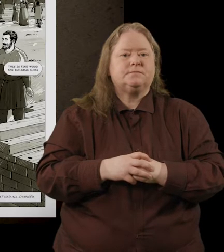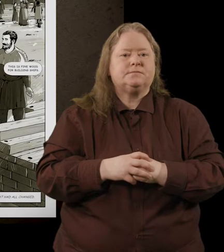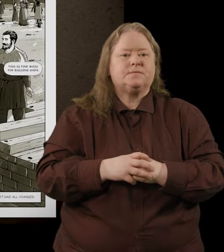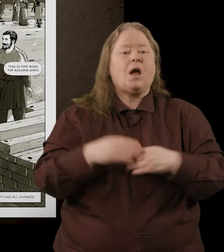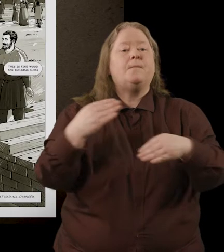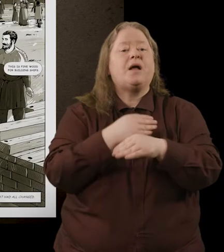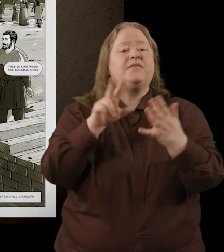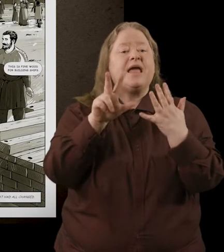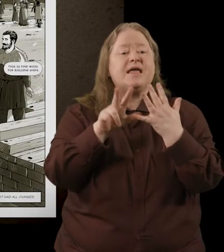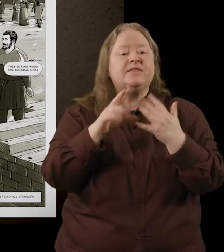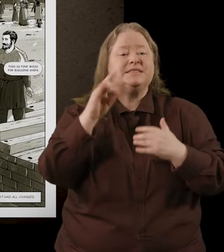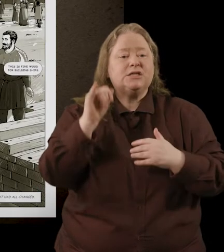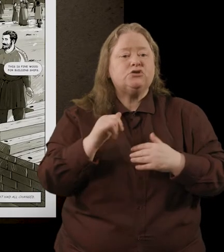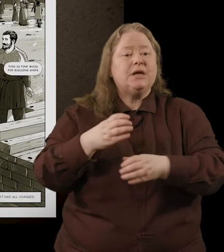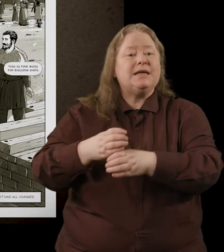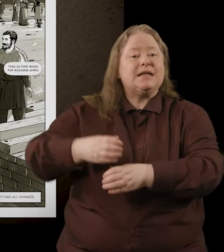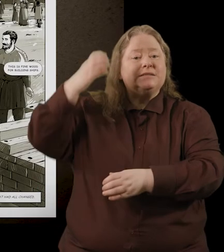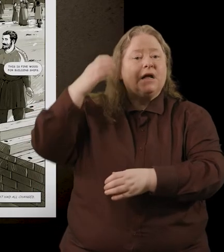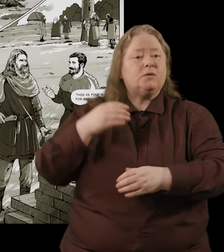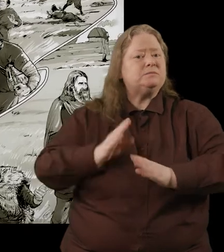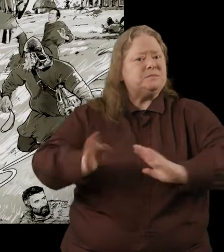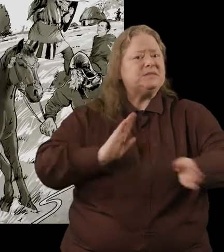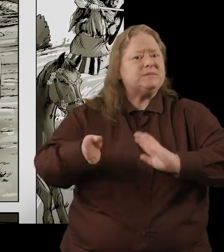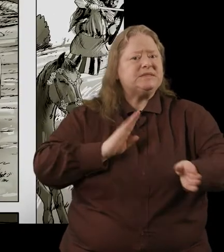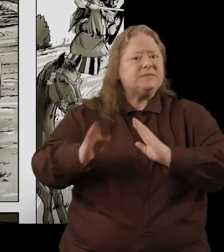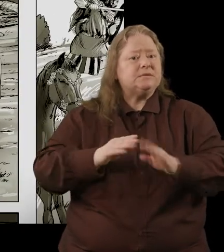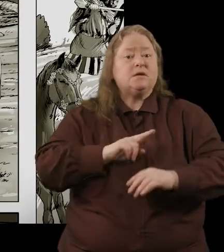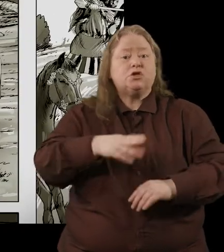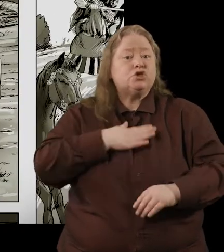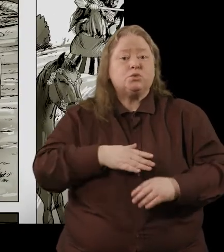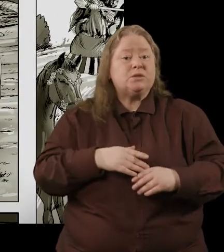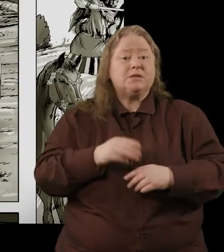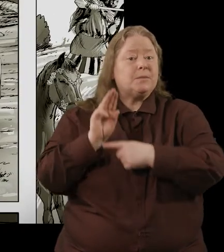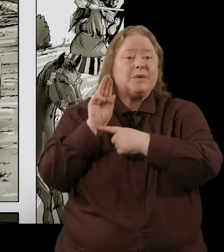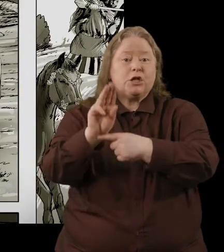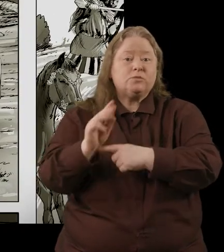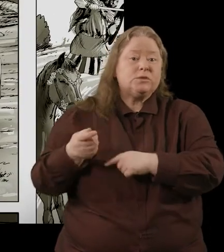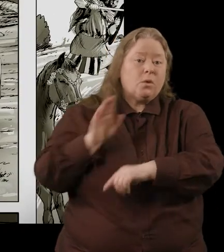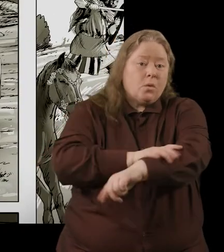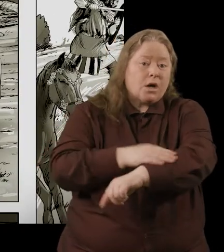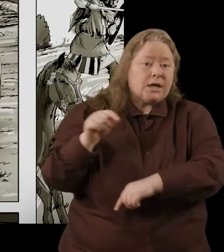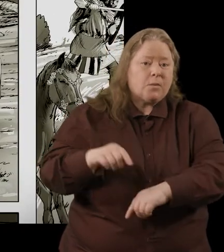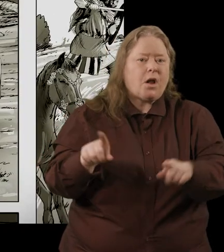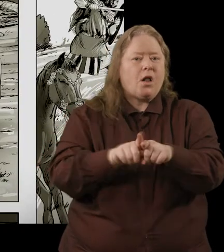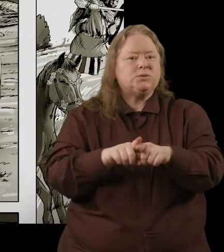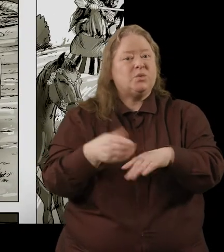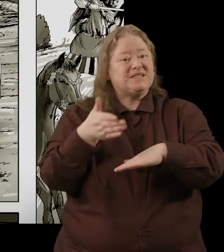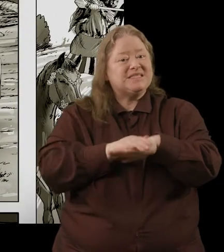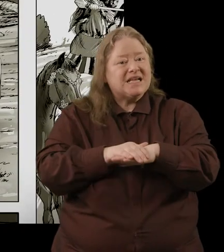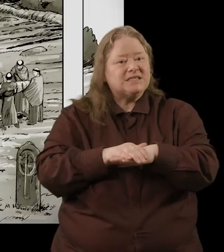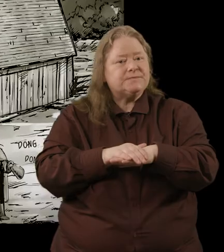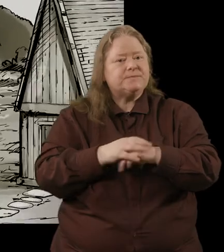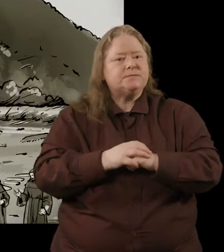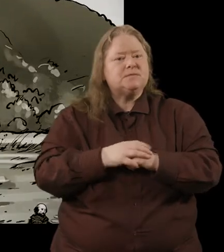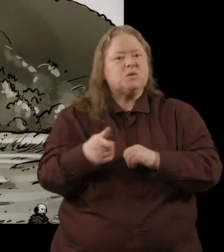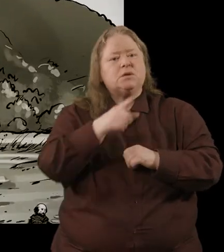By the 8th century Glendalough was getting busy not just with the pilgrims walking here but also with the dead it was